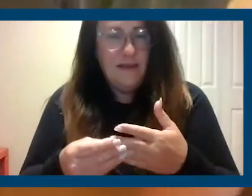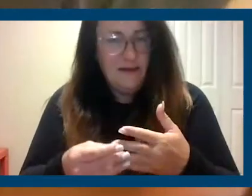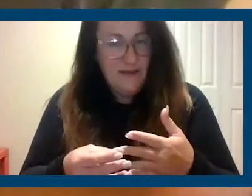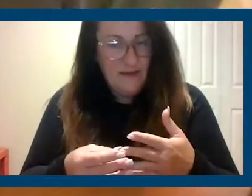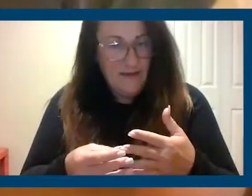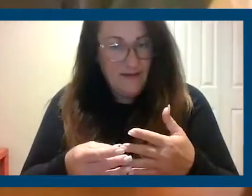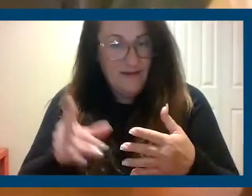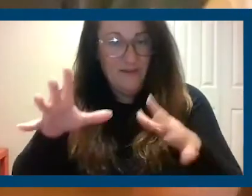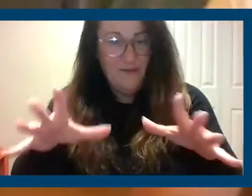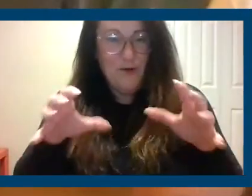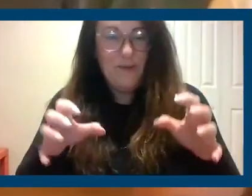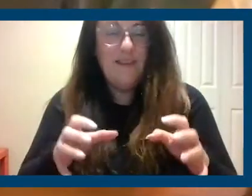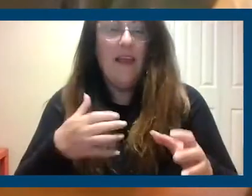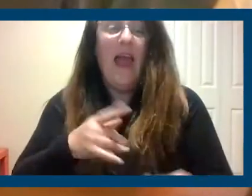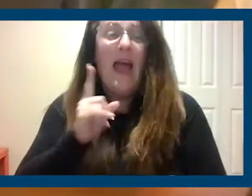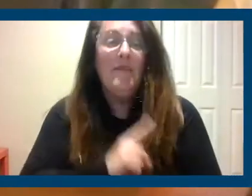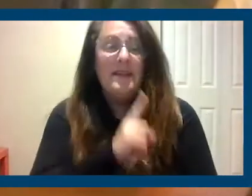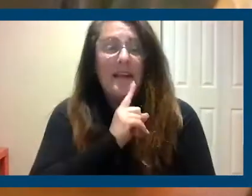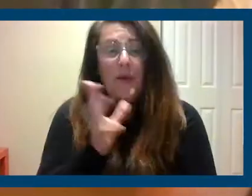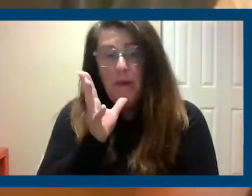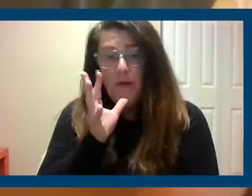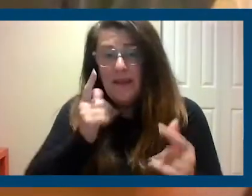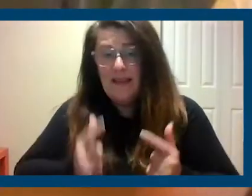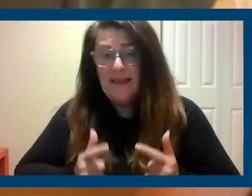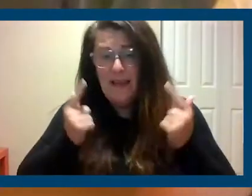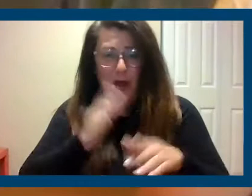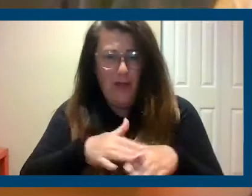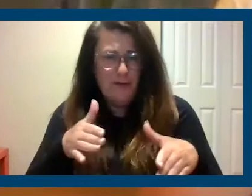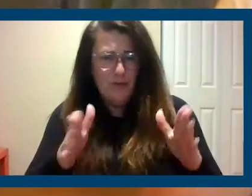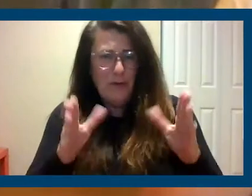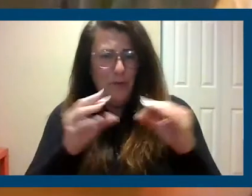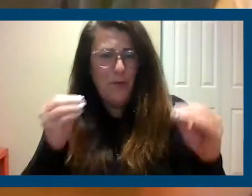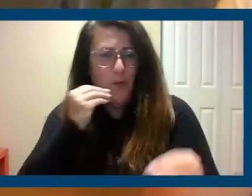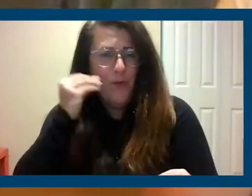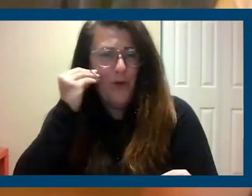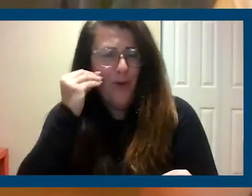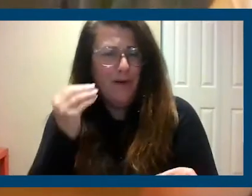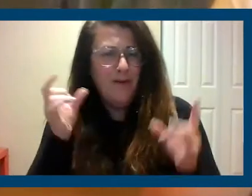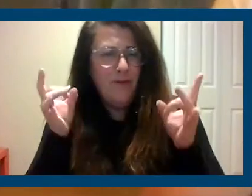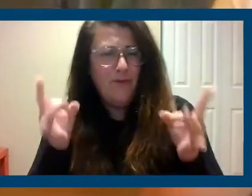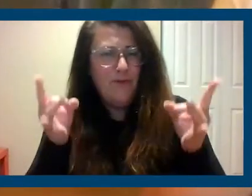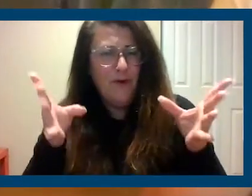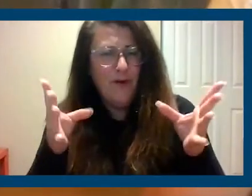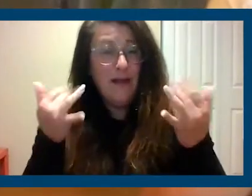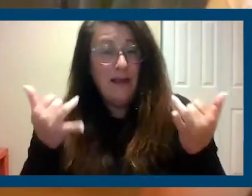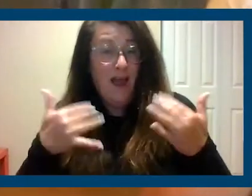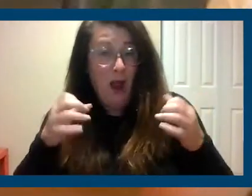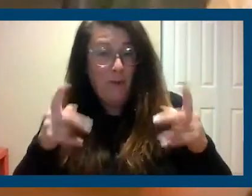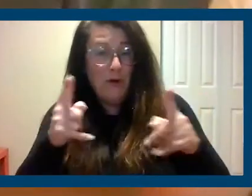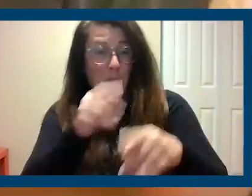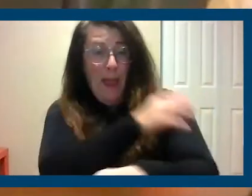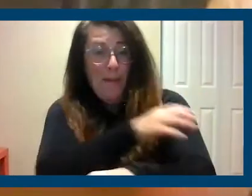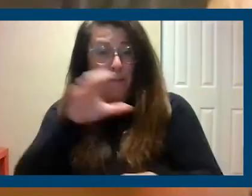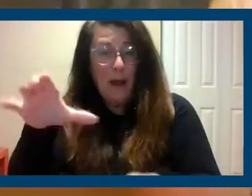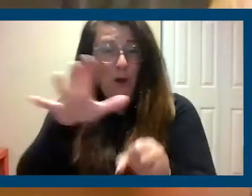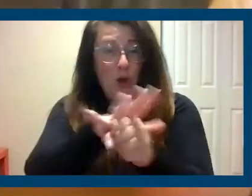that we don't have single mothers living on our streets. Uh, this is an opportunity to empower, uh,